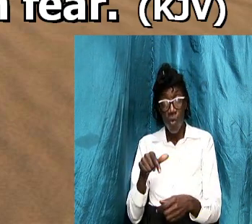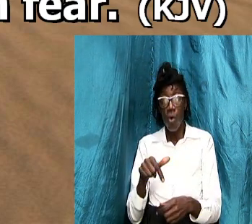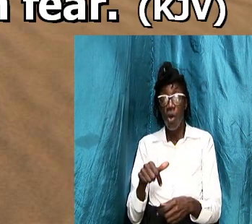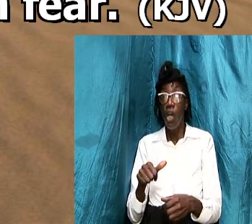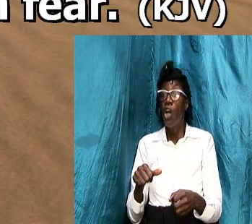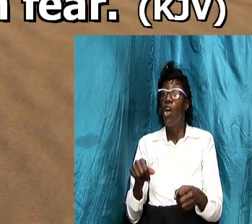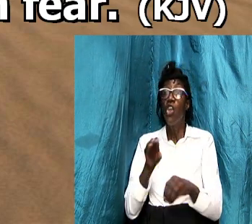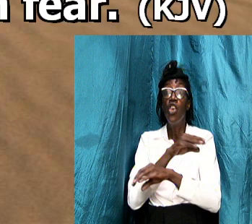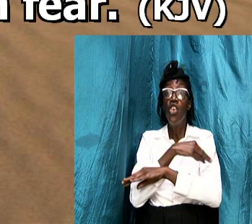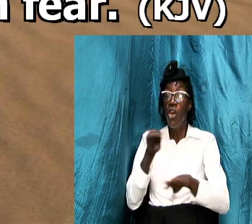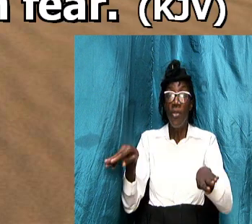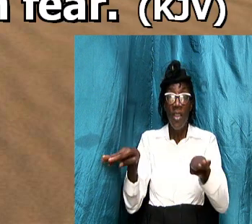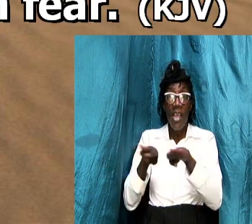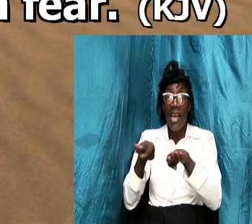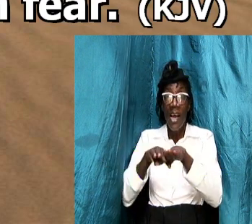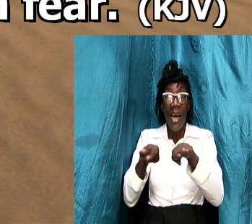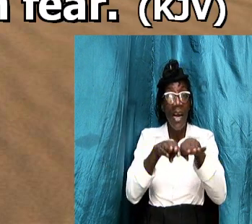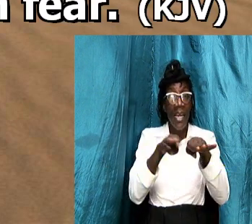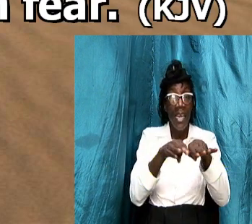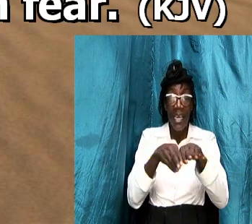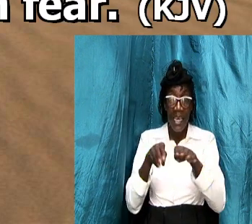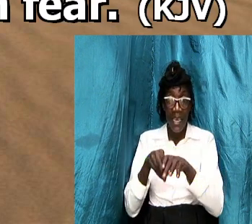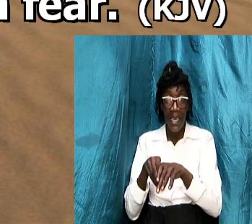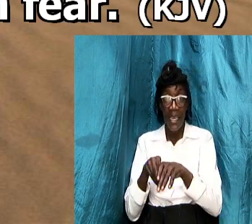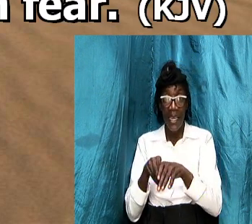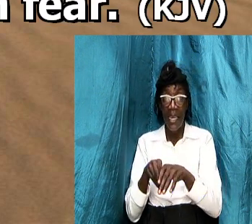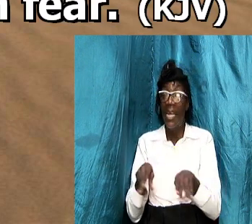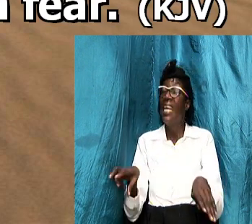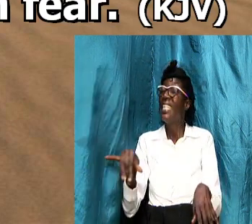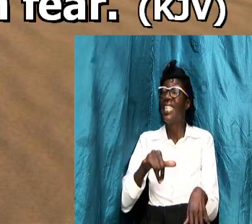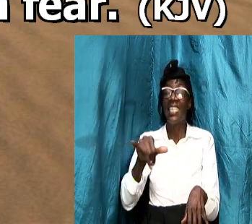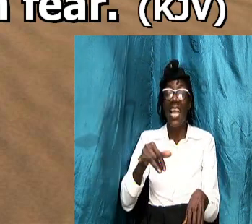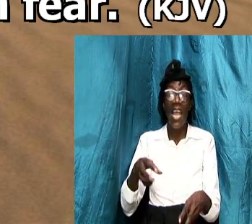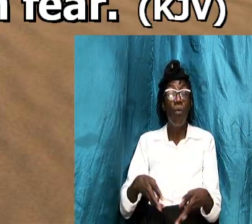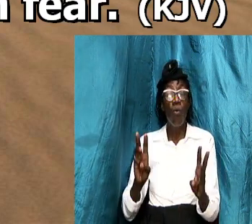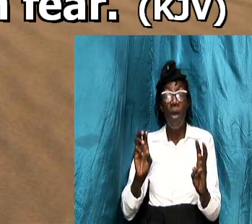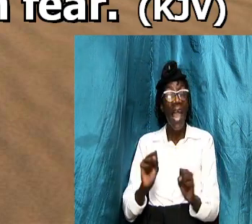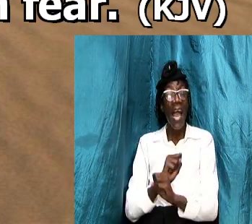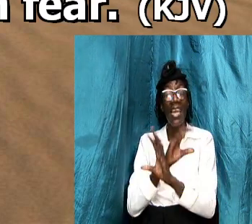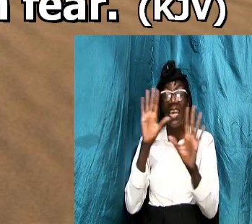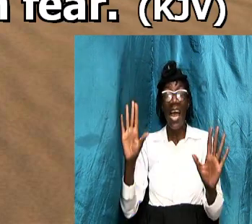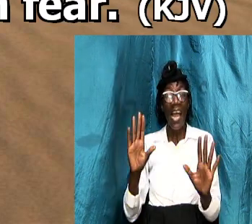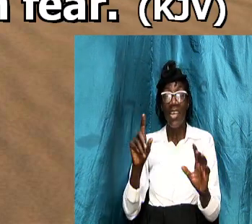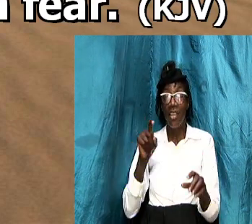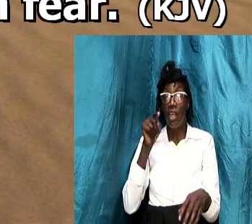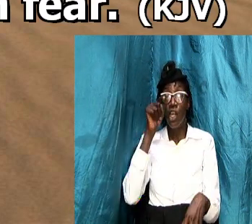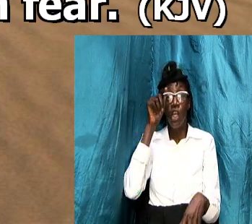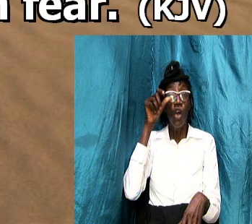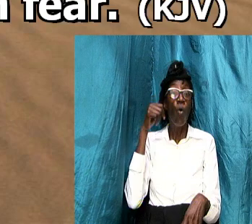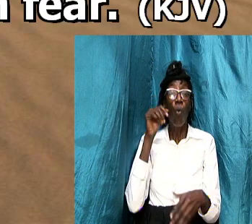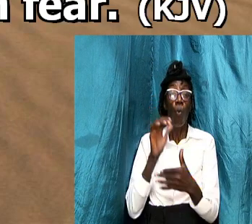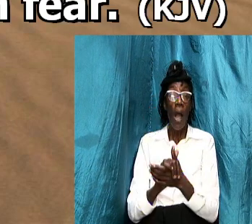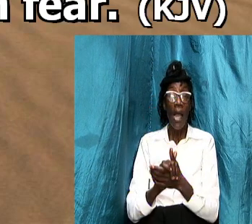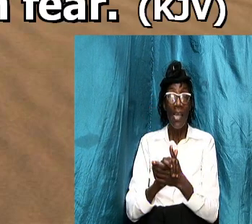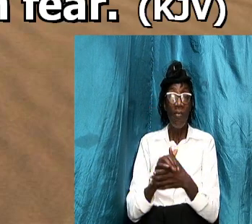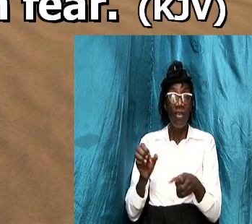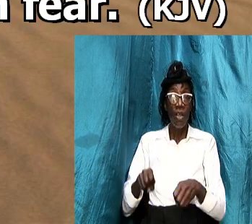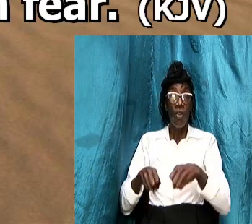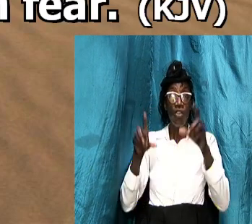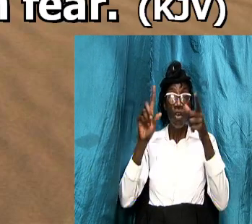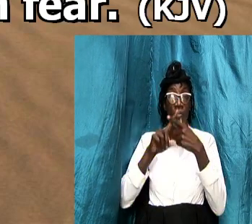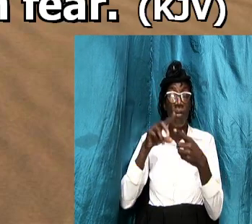it is in the same way and light that you must yield to him